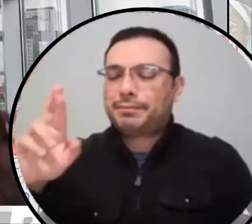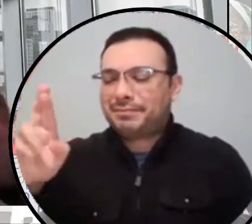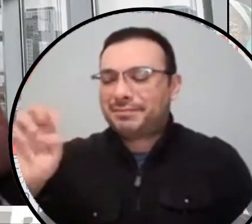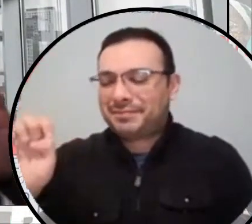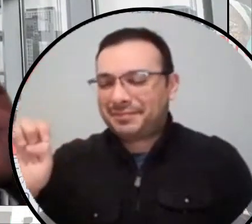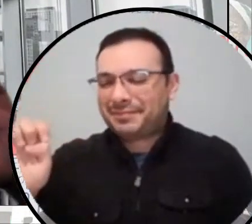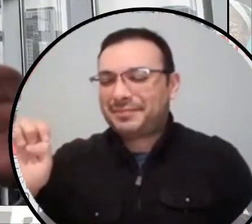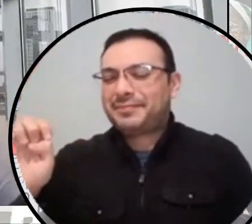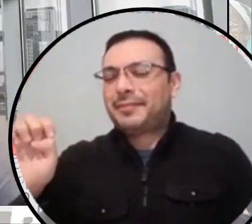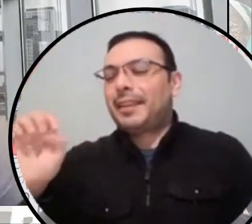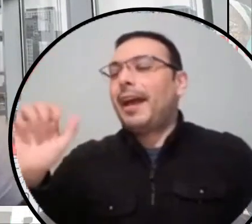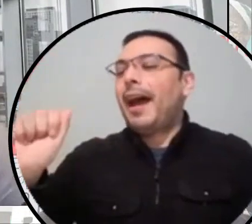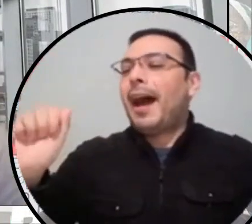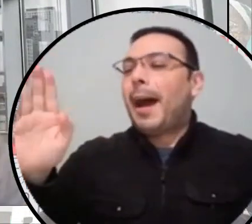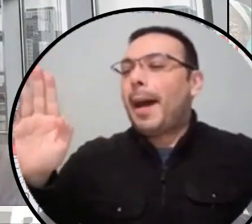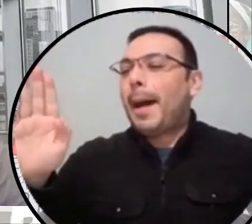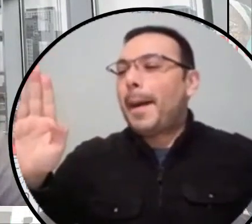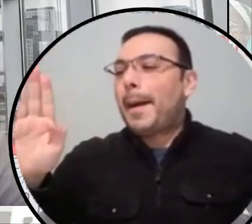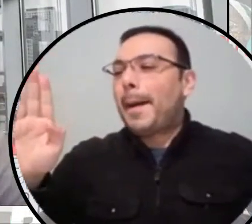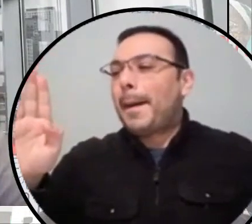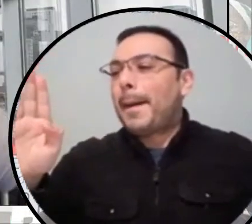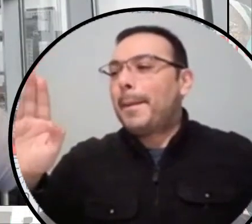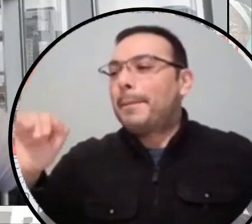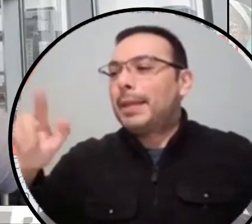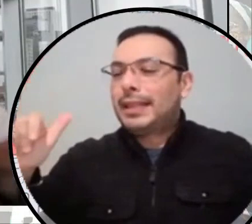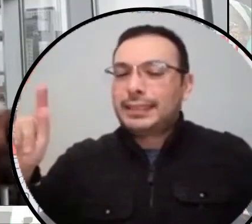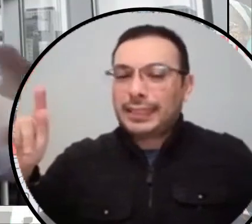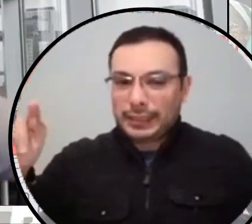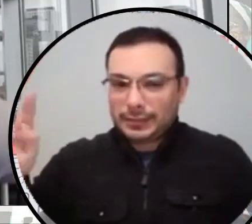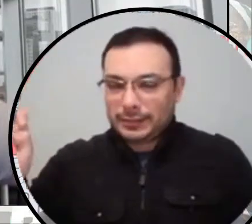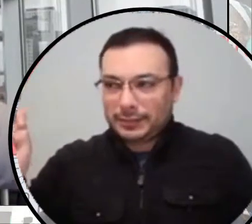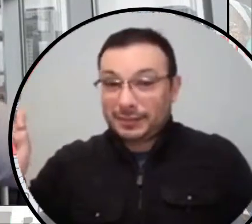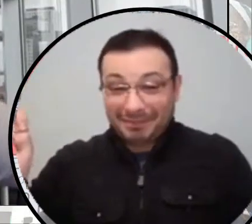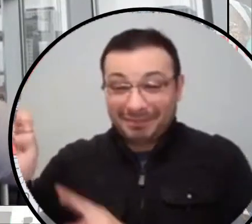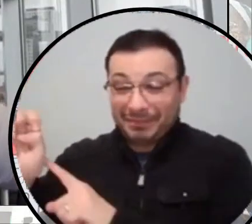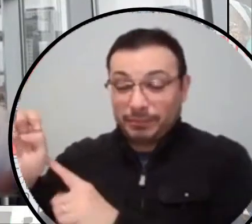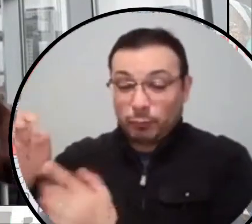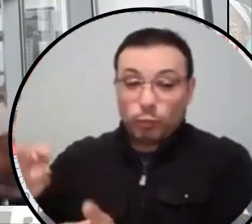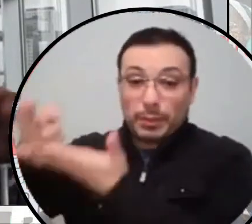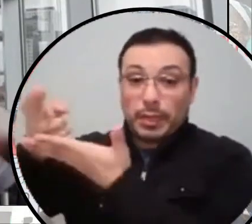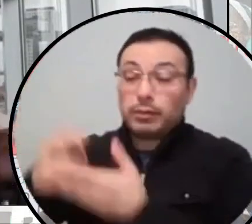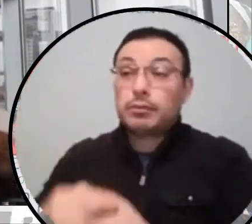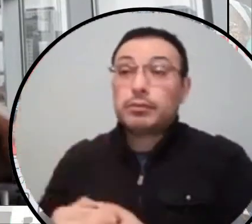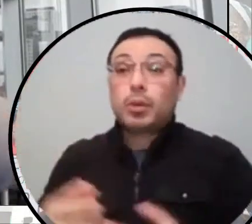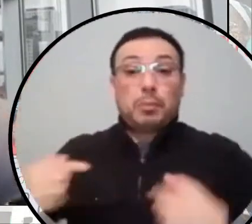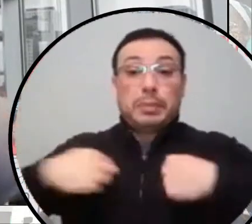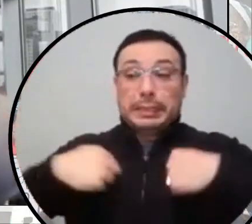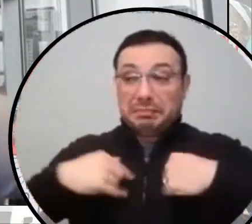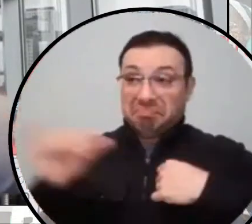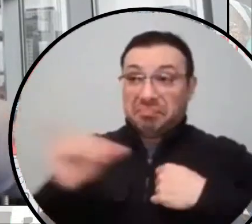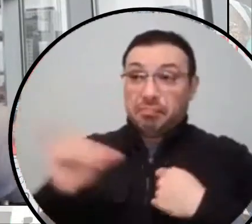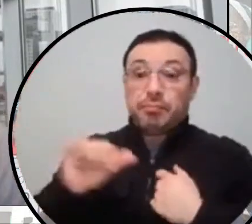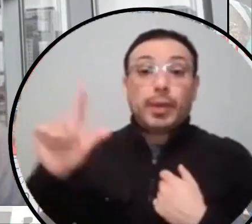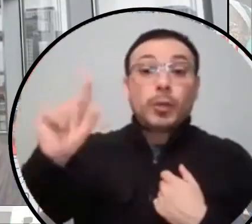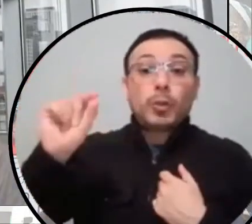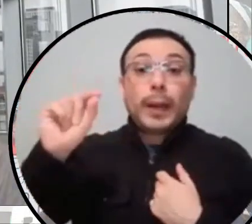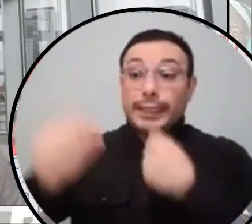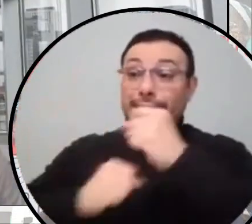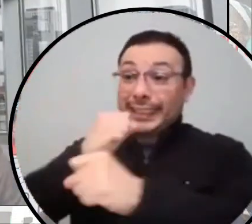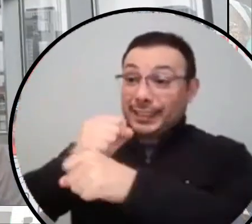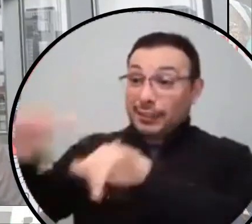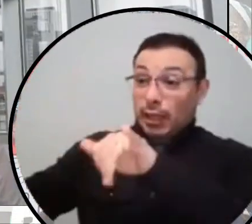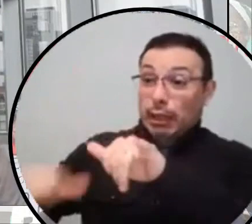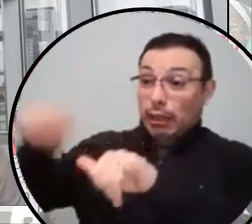spends 20 years, I just, I just finished doing 20 years, a person who spends 20 years inside of one of these correctional facilities is supposed to come out rehabilitated.